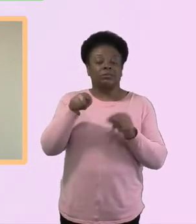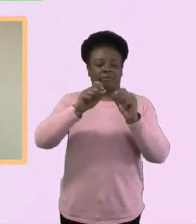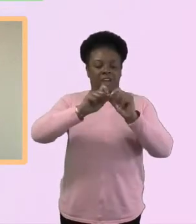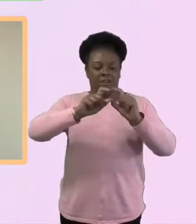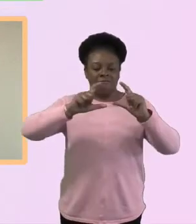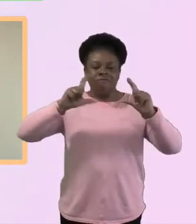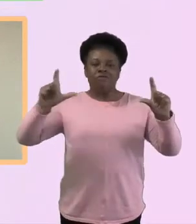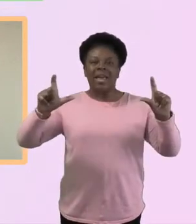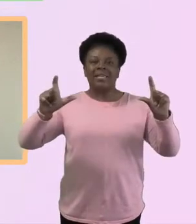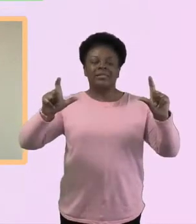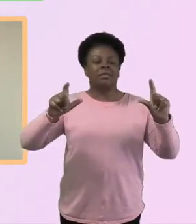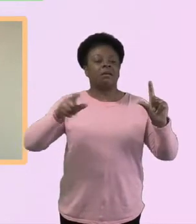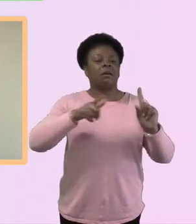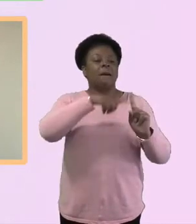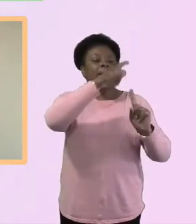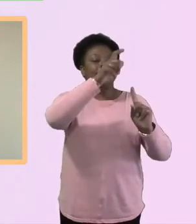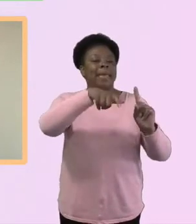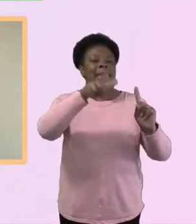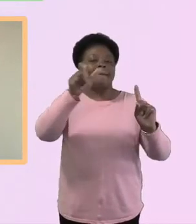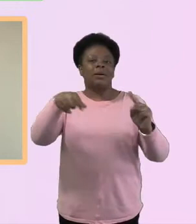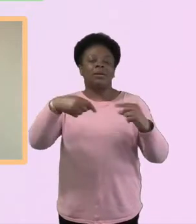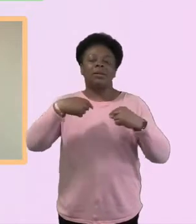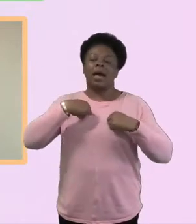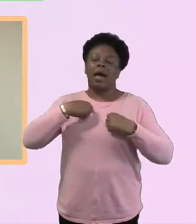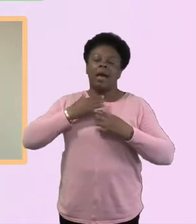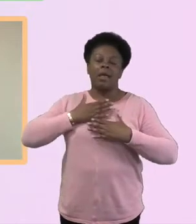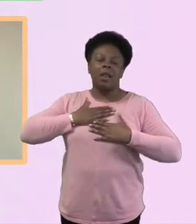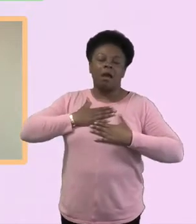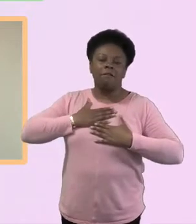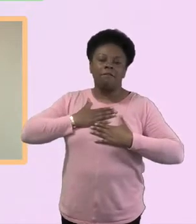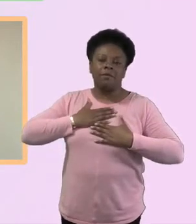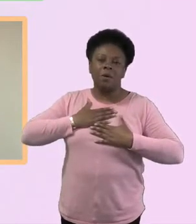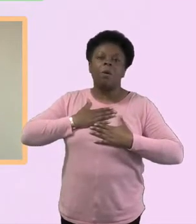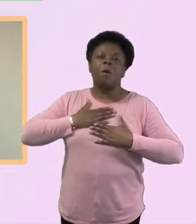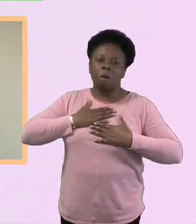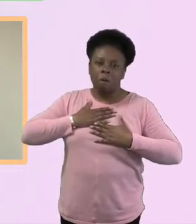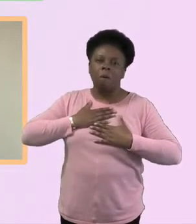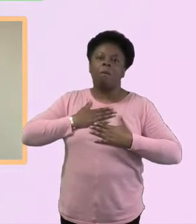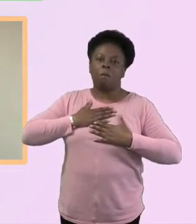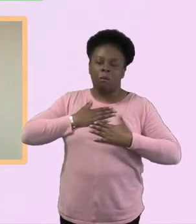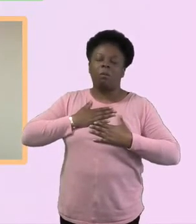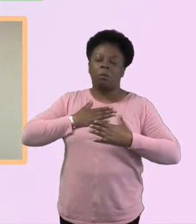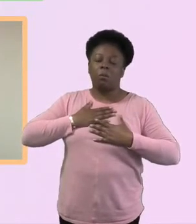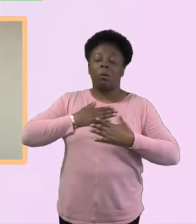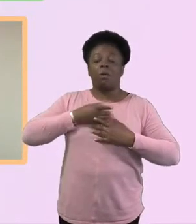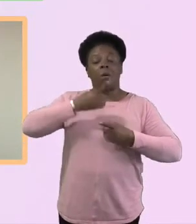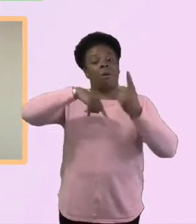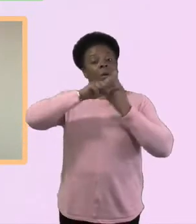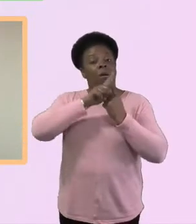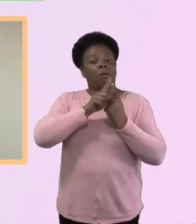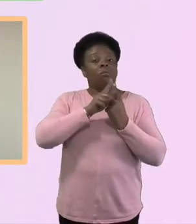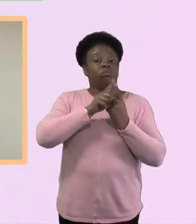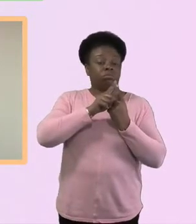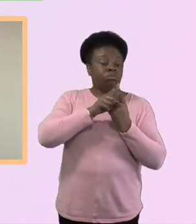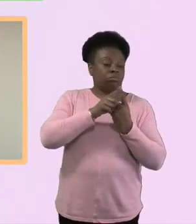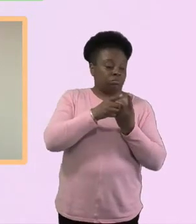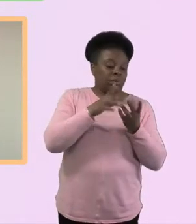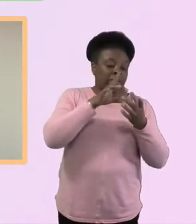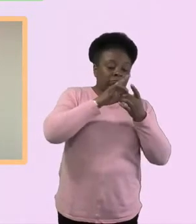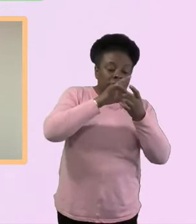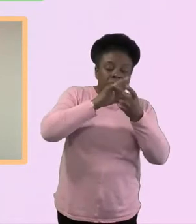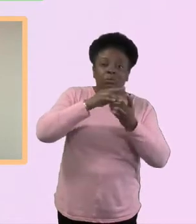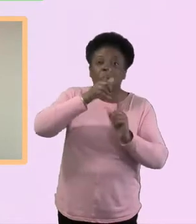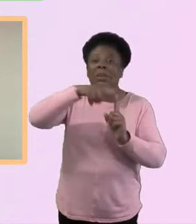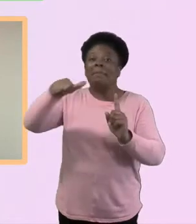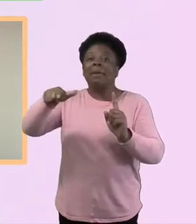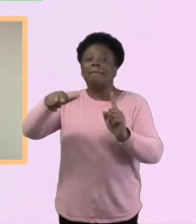and I just thought, you know, how important, whoever we're dealing with, that, you know, I mean, God loves them, but they need to come across